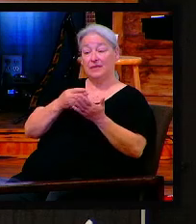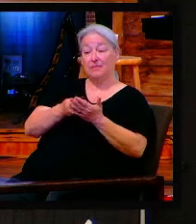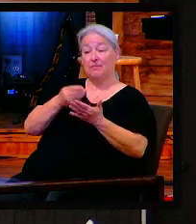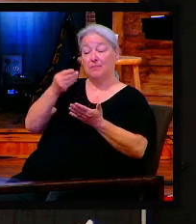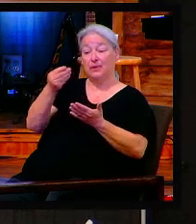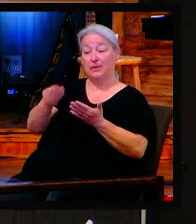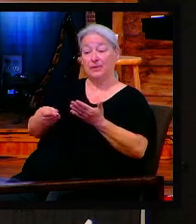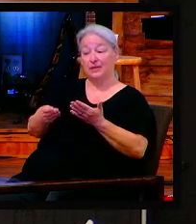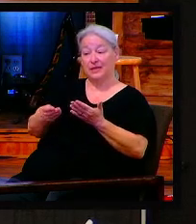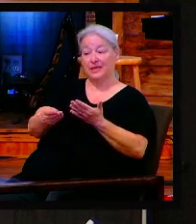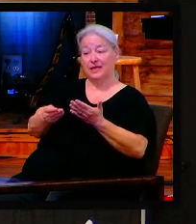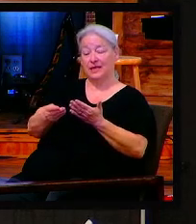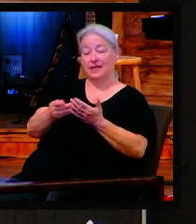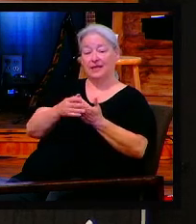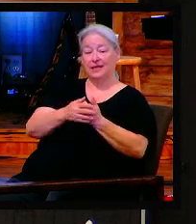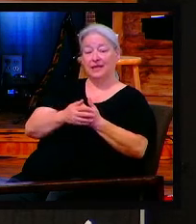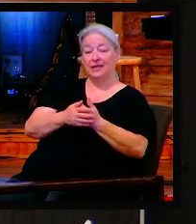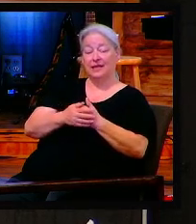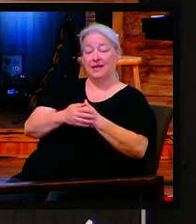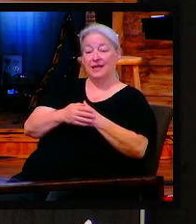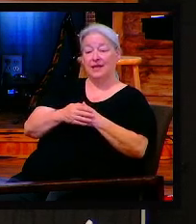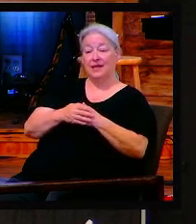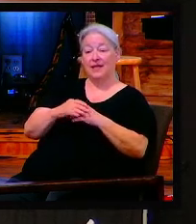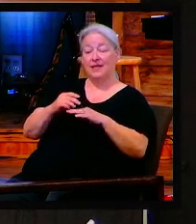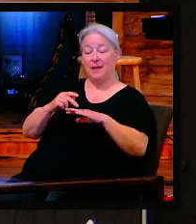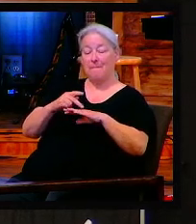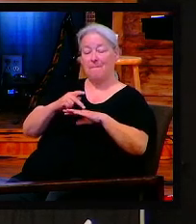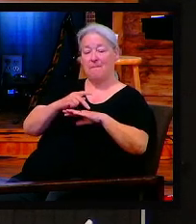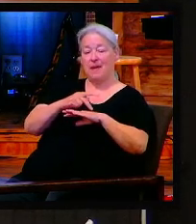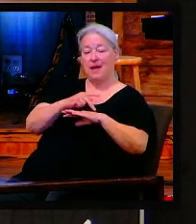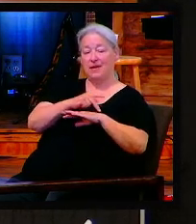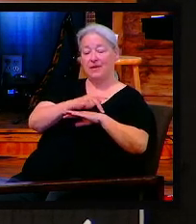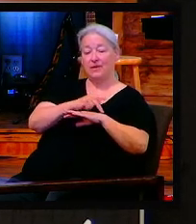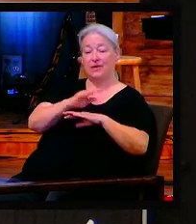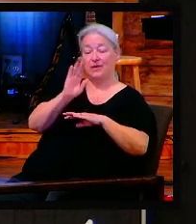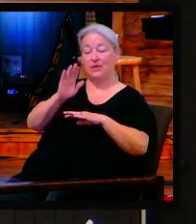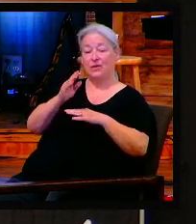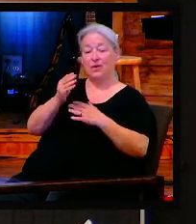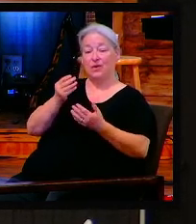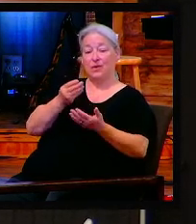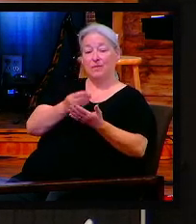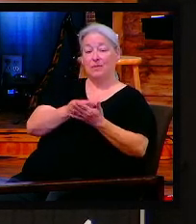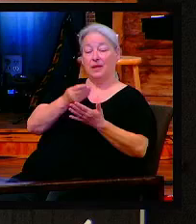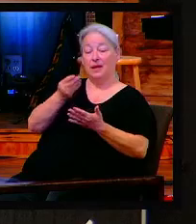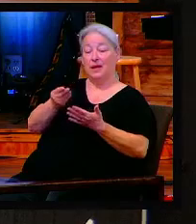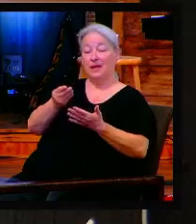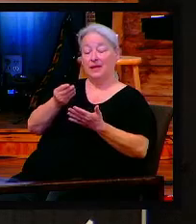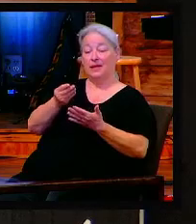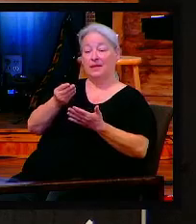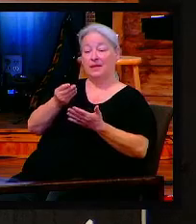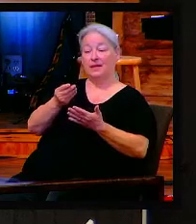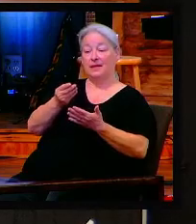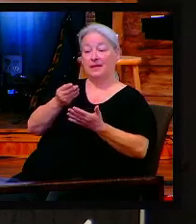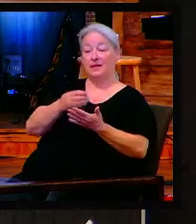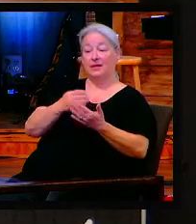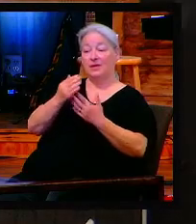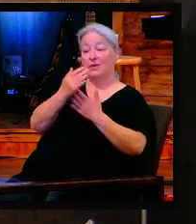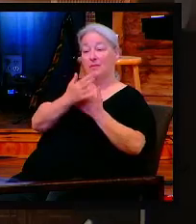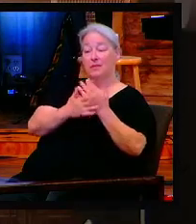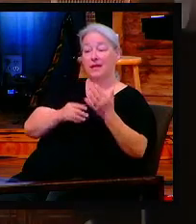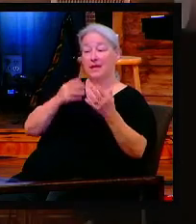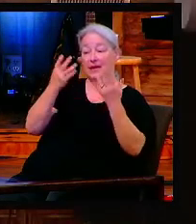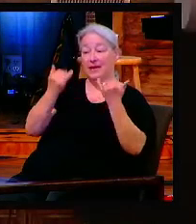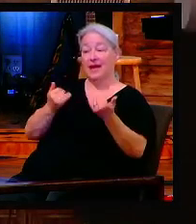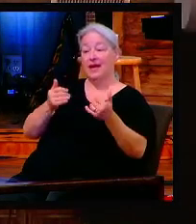of your blood is uniquely tied to a debit card that now helps you buy your groceries. Did y'all hear that?